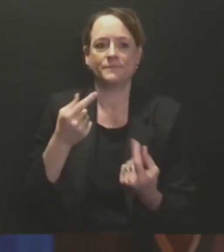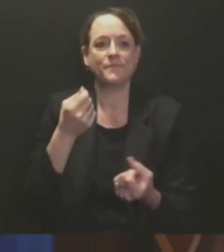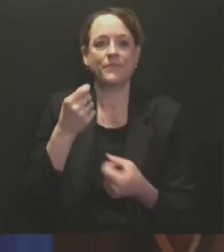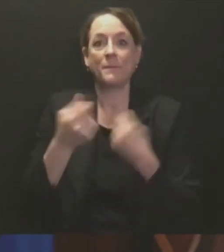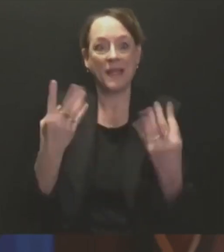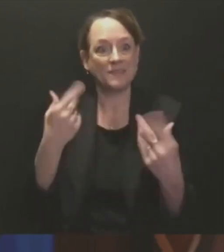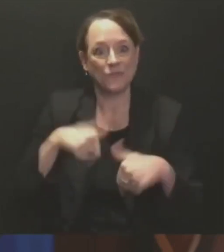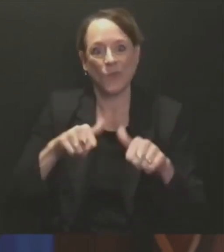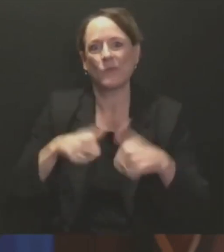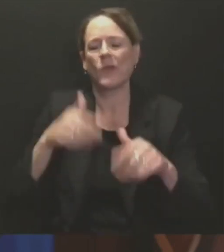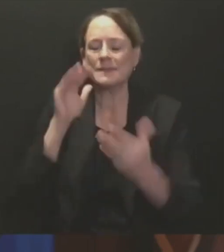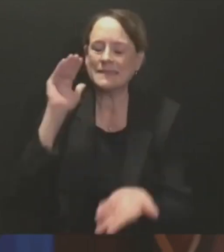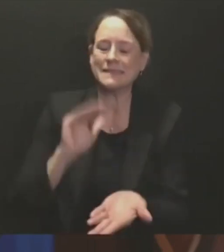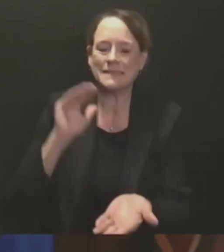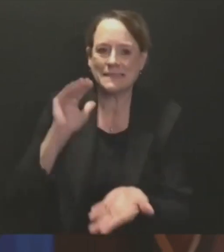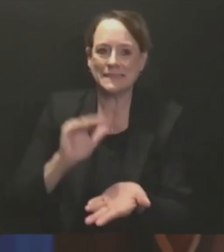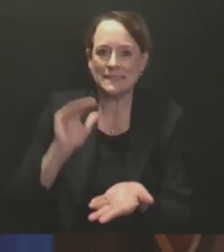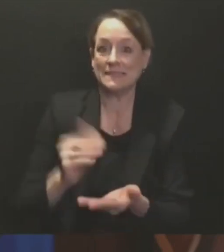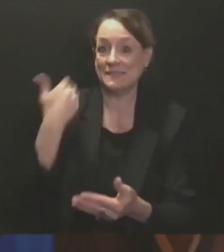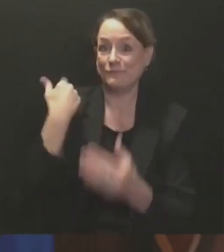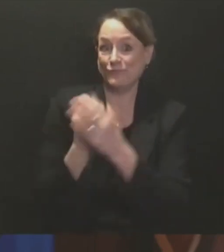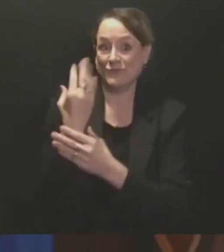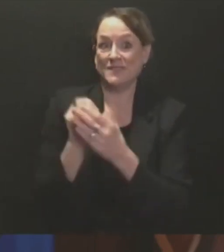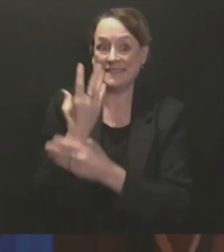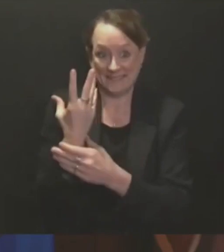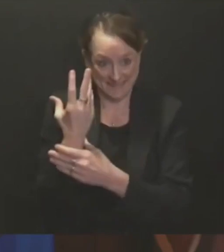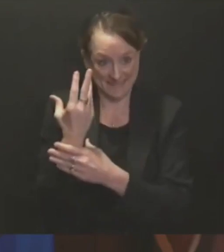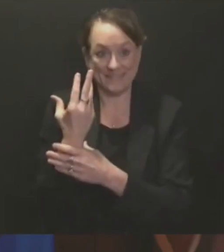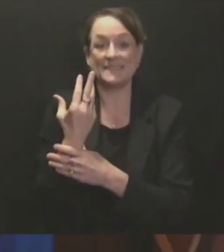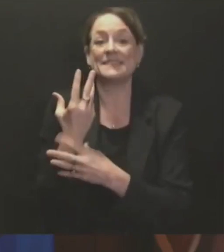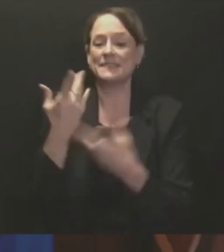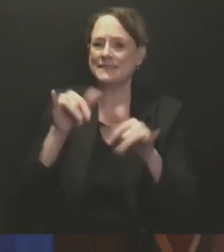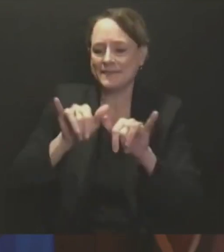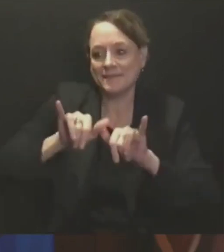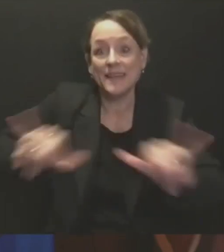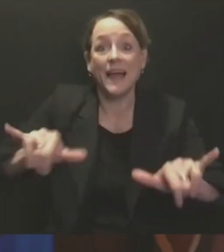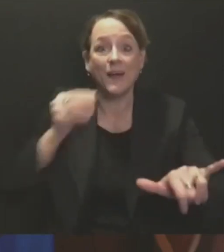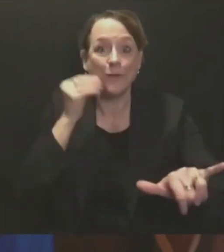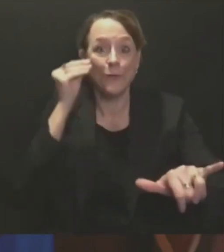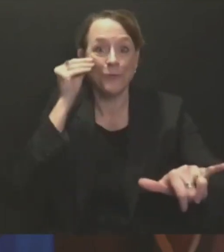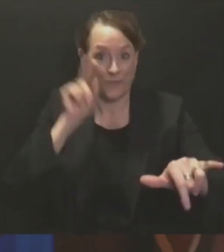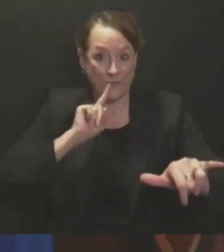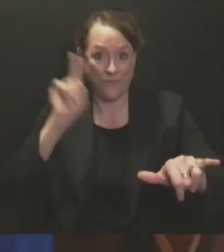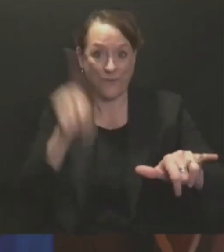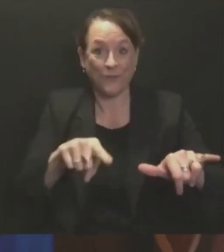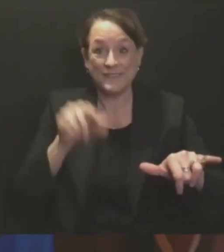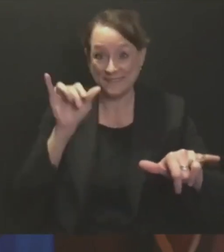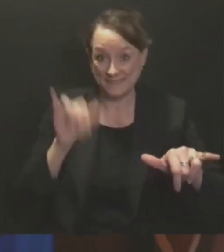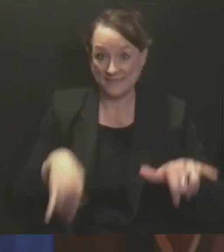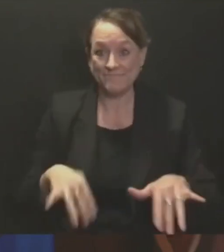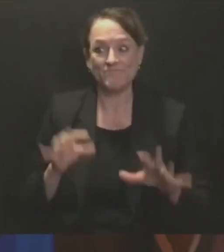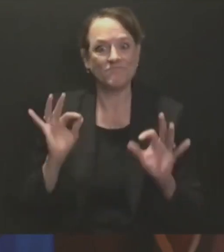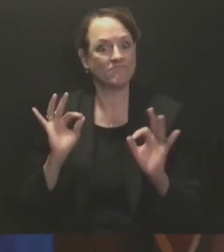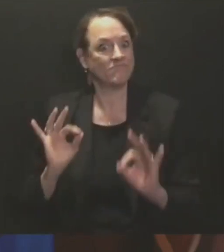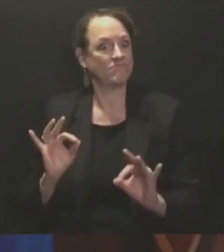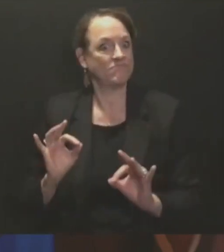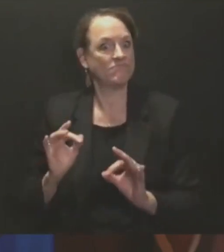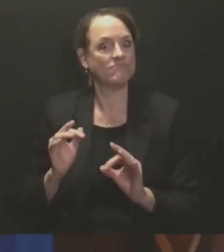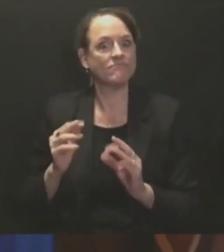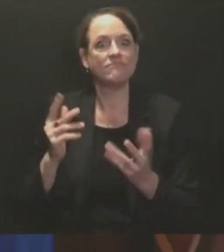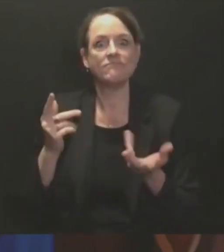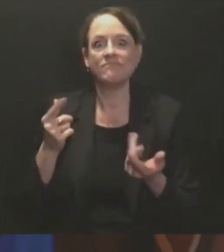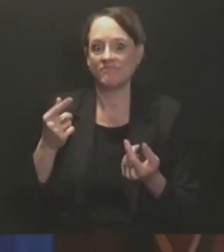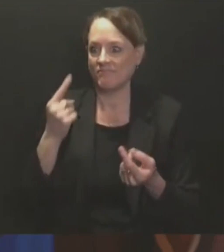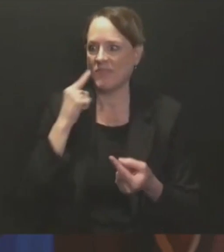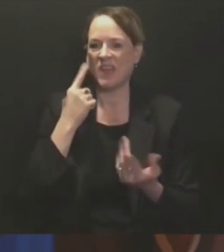-home order. We estimated then that our efforts would save between 300 and 1,400 lives.